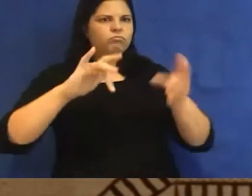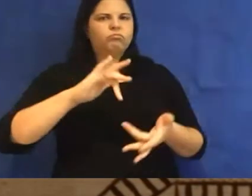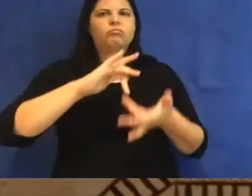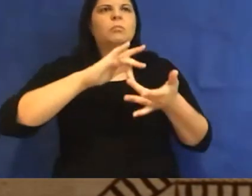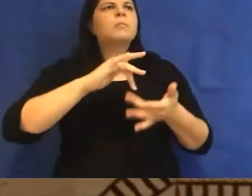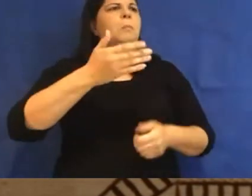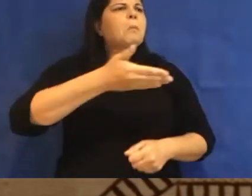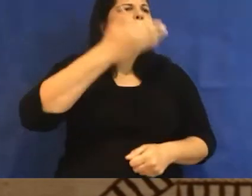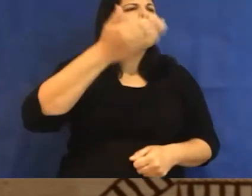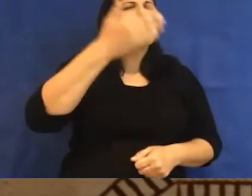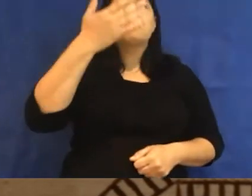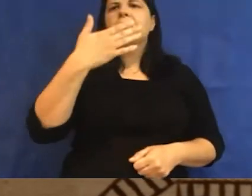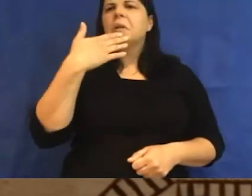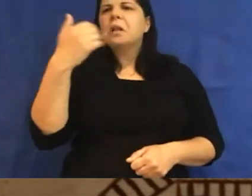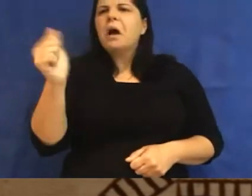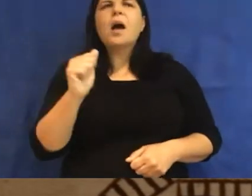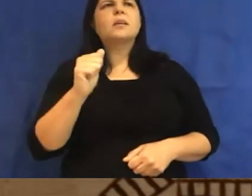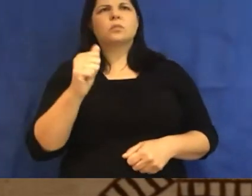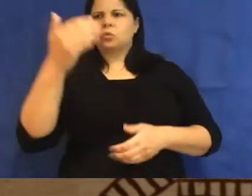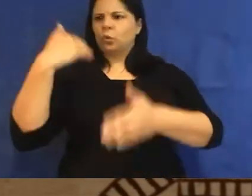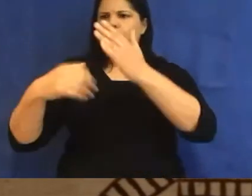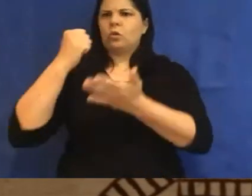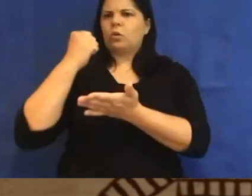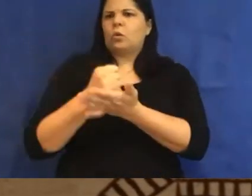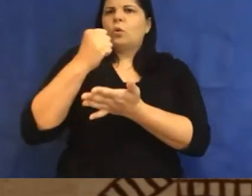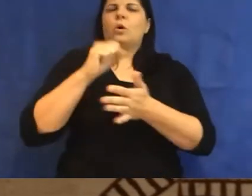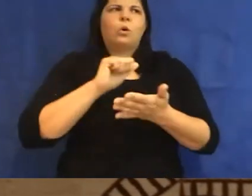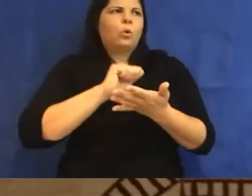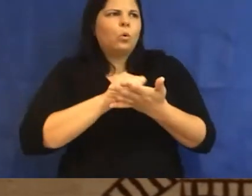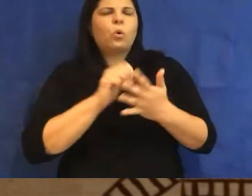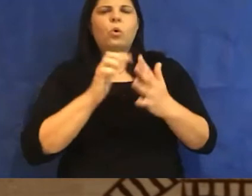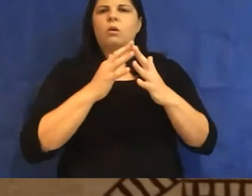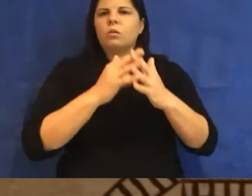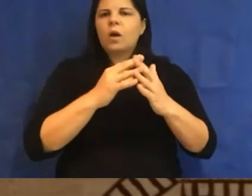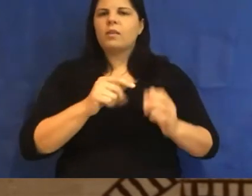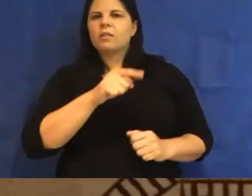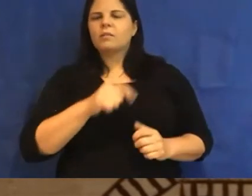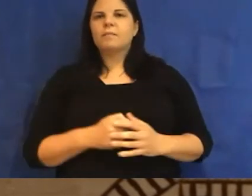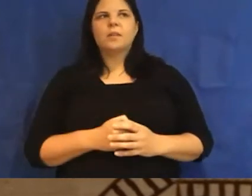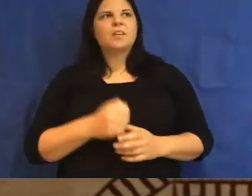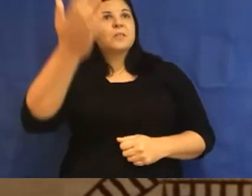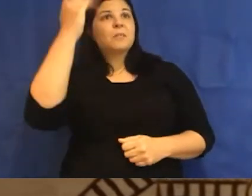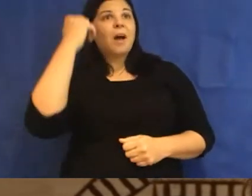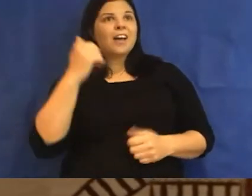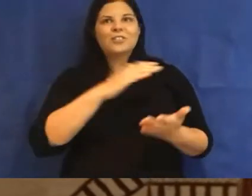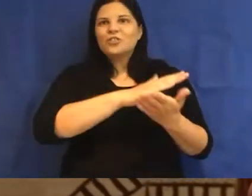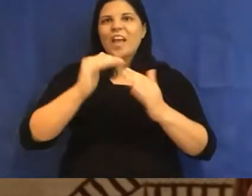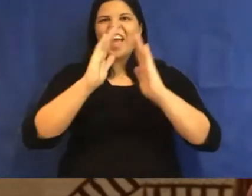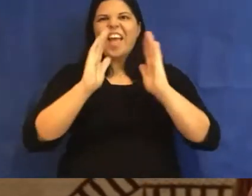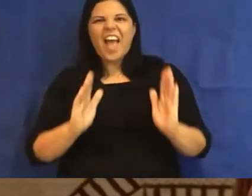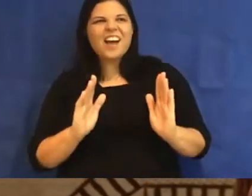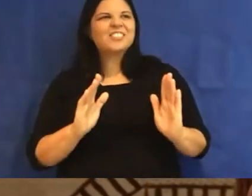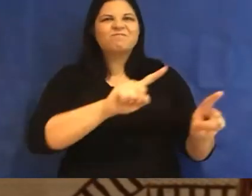persimmon, heritage listed, etc. It would have made a wonderful trans-queer share house. We'd lay out a huge cuddle